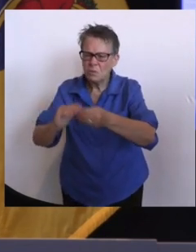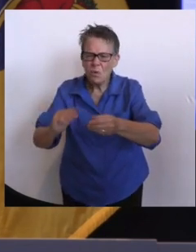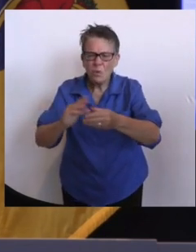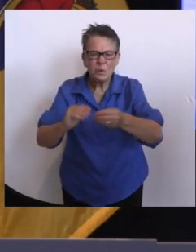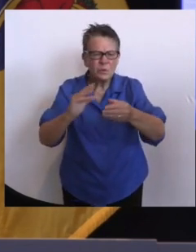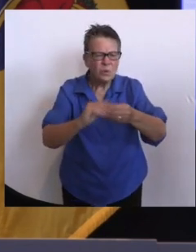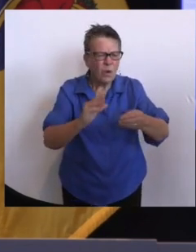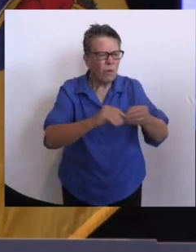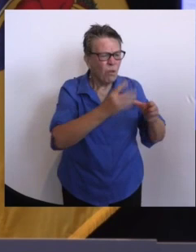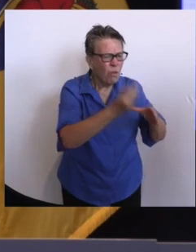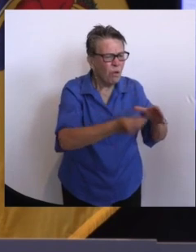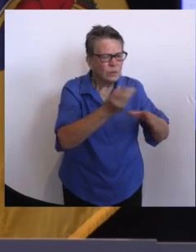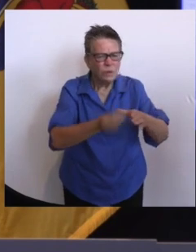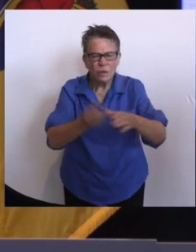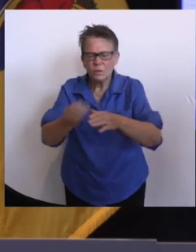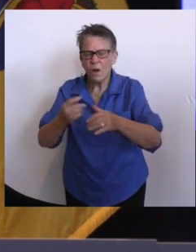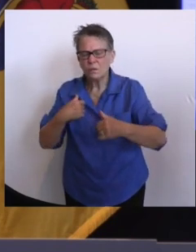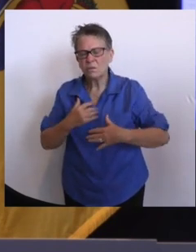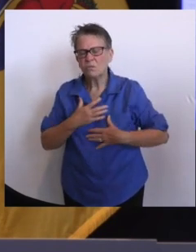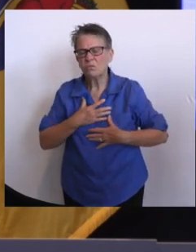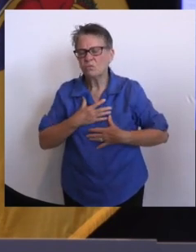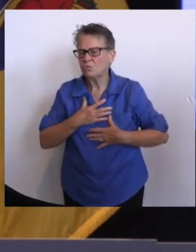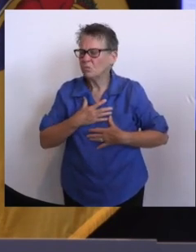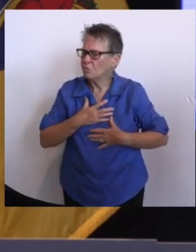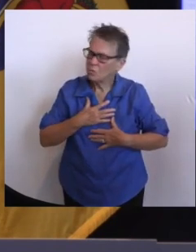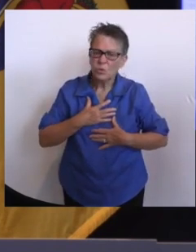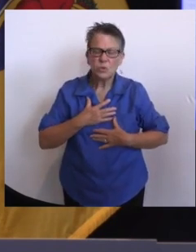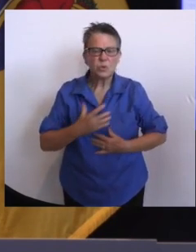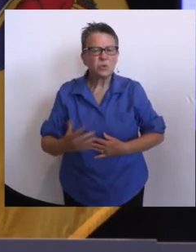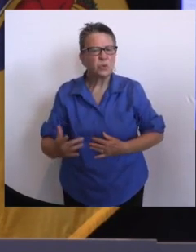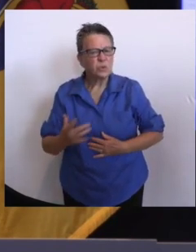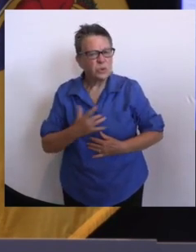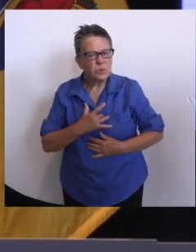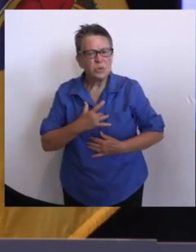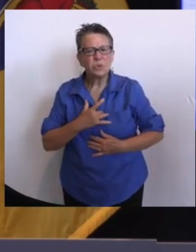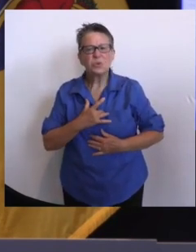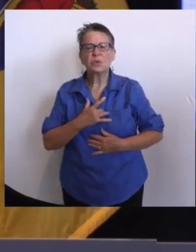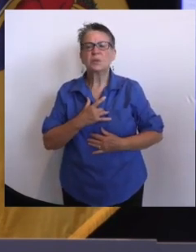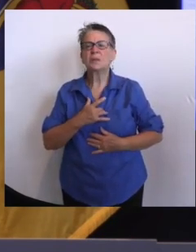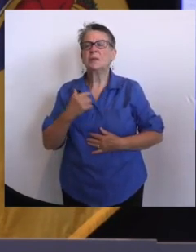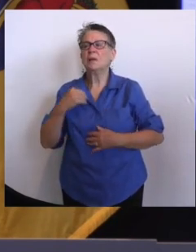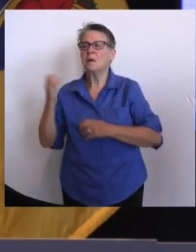honored to take part in the Jersey City Empty Sky annual